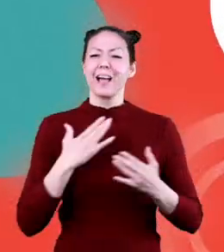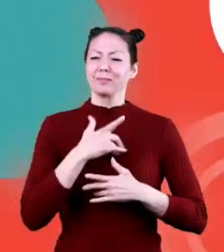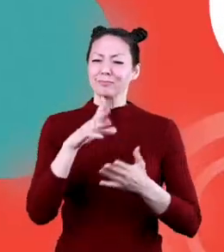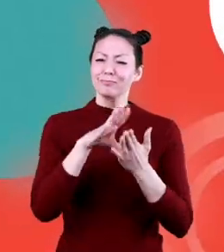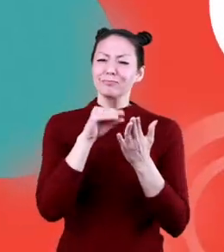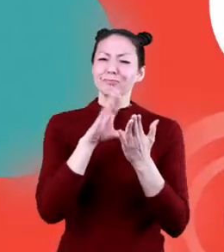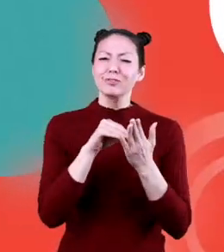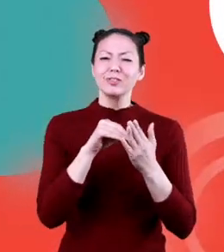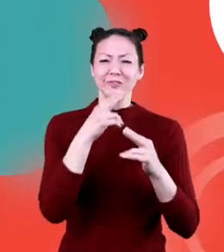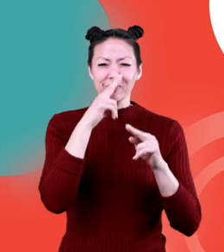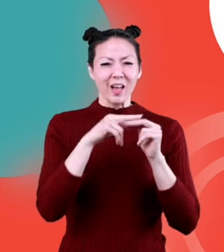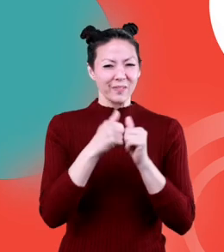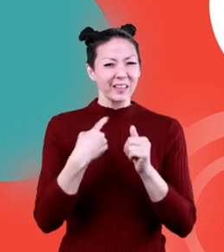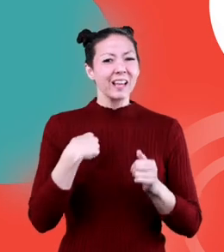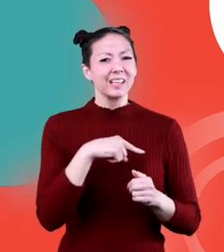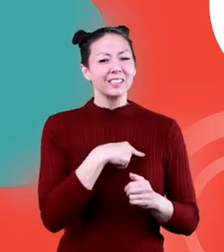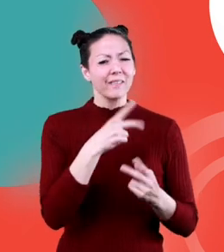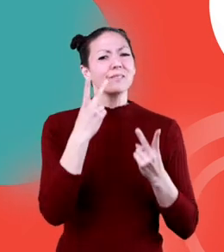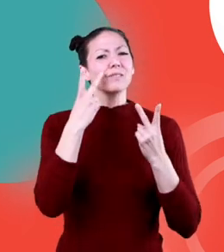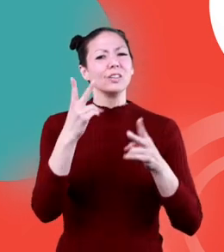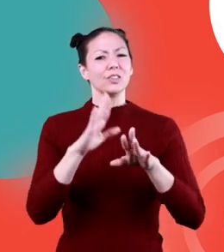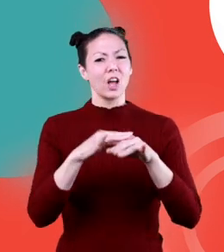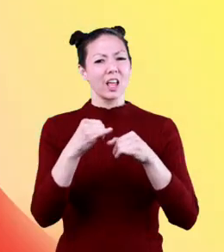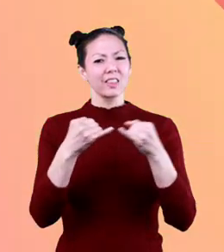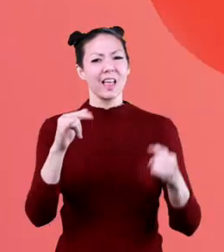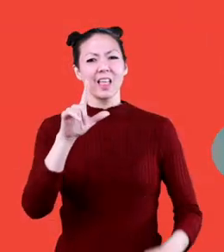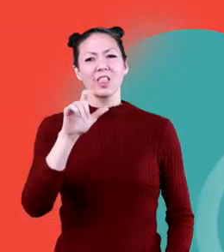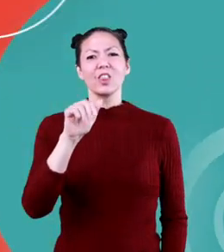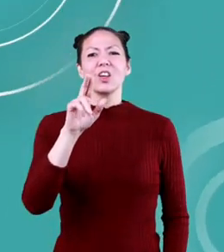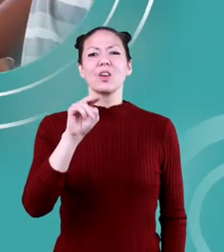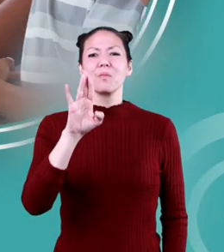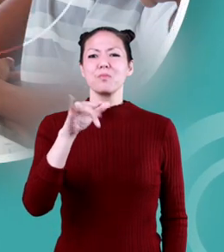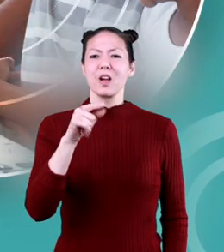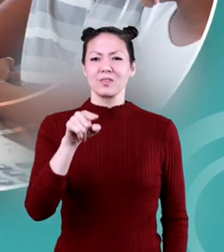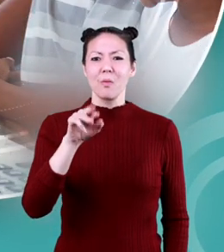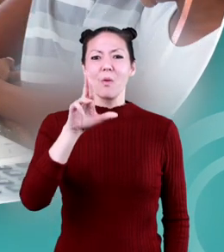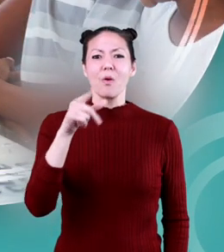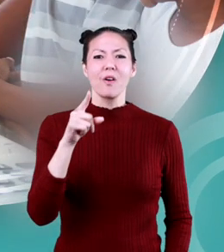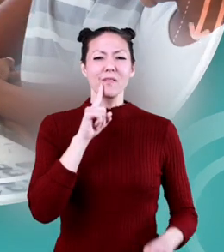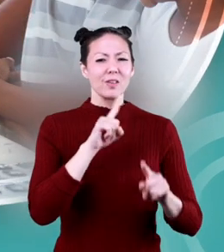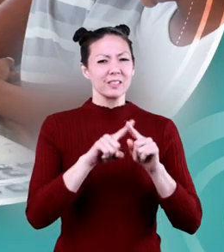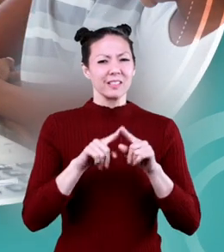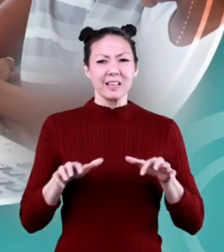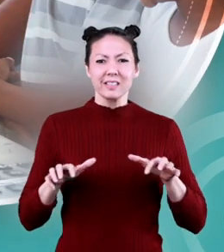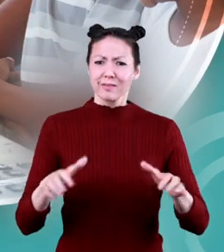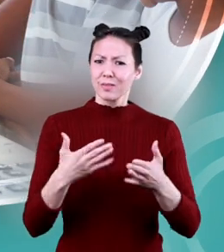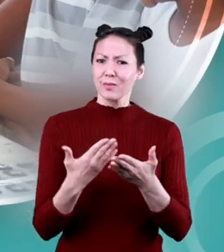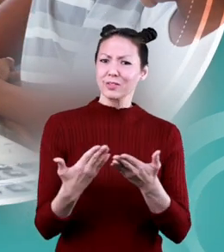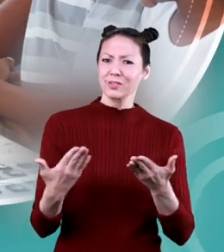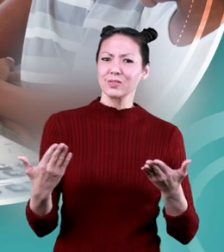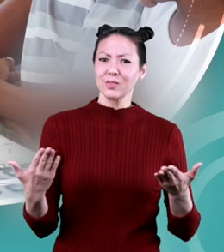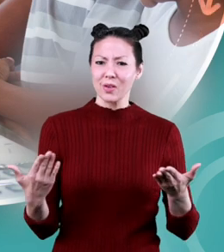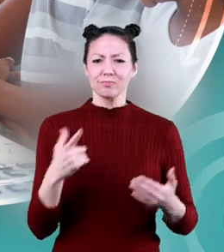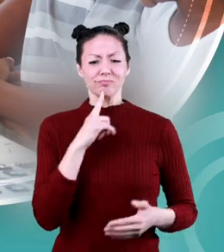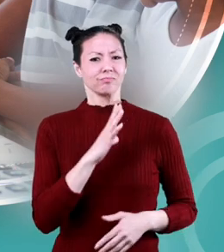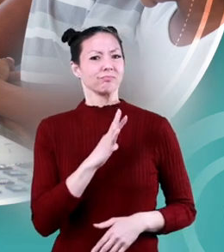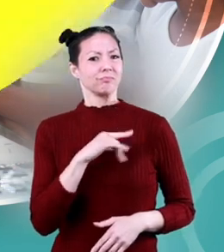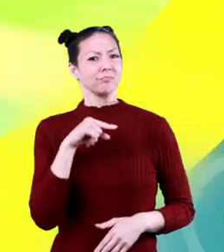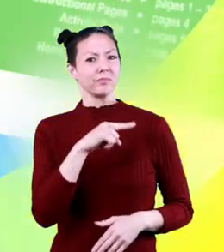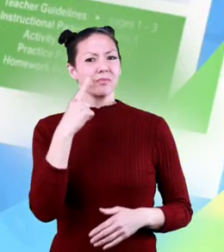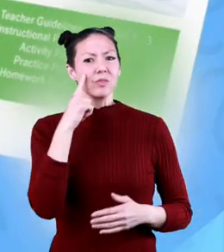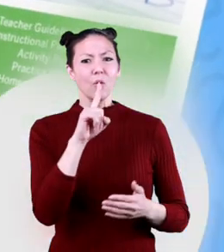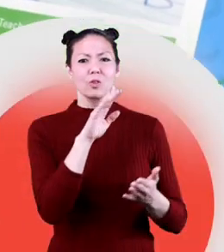Hope you had fun learning with us. Visit us at learnbright.org for thousands of free